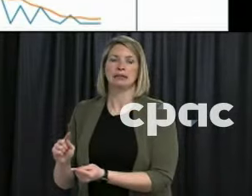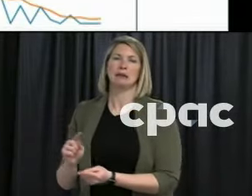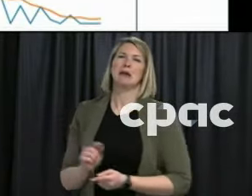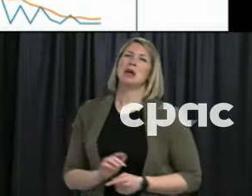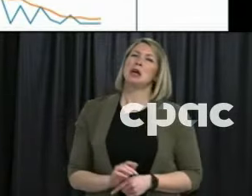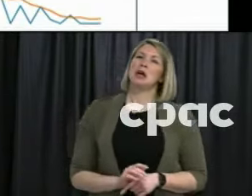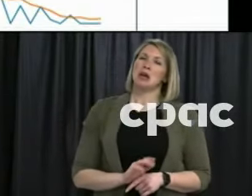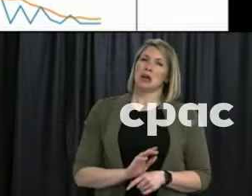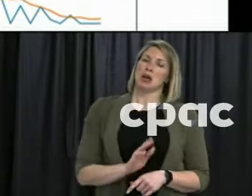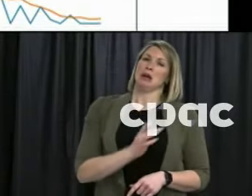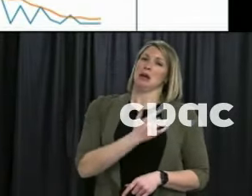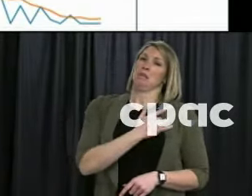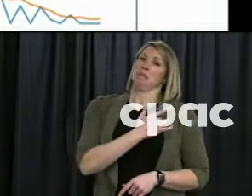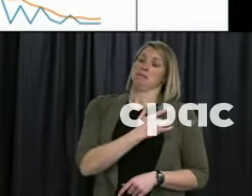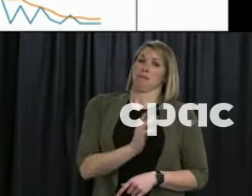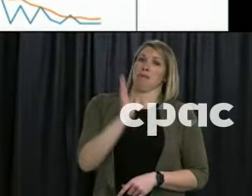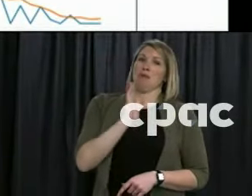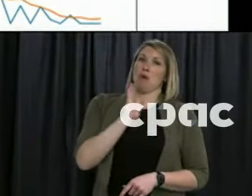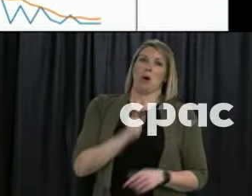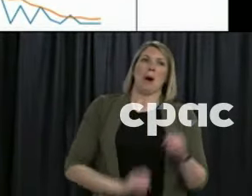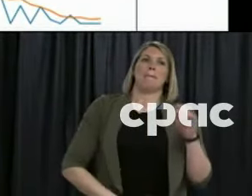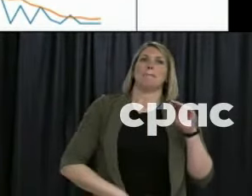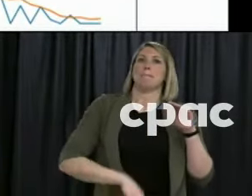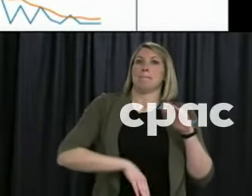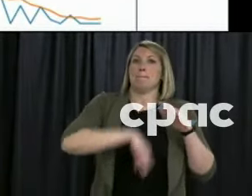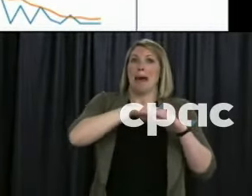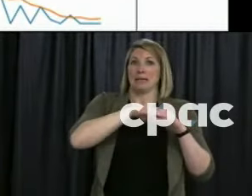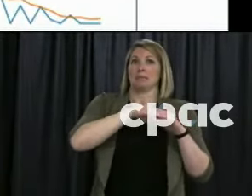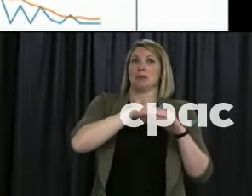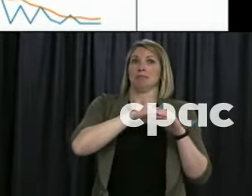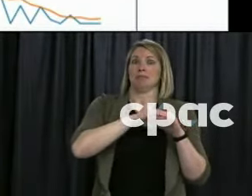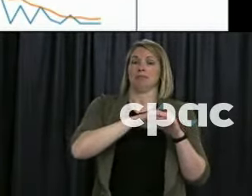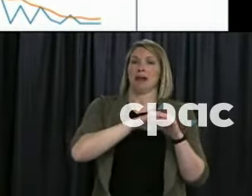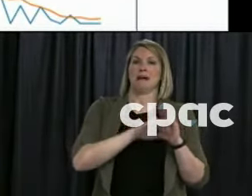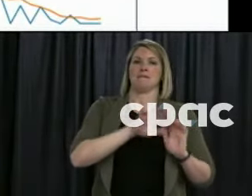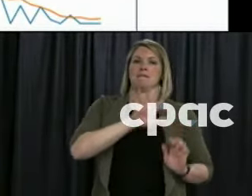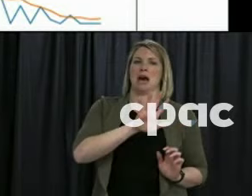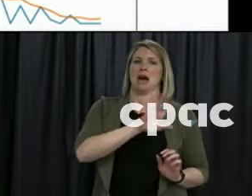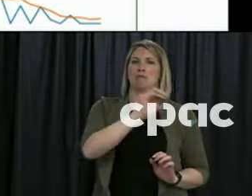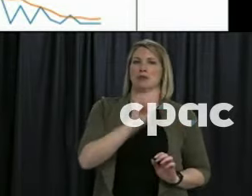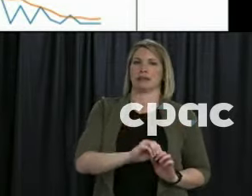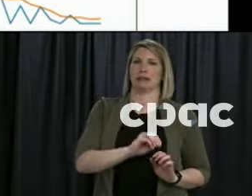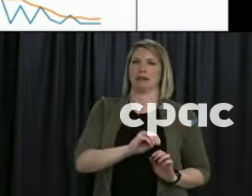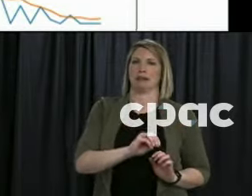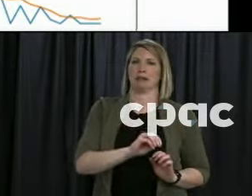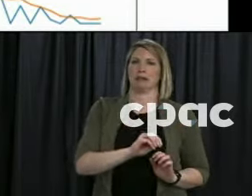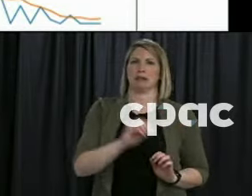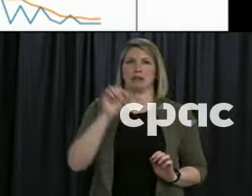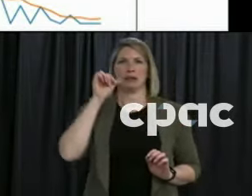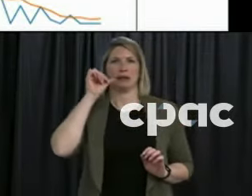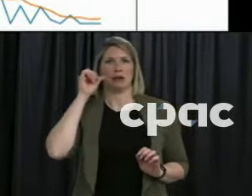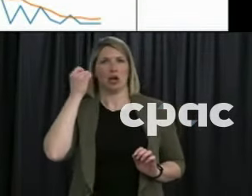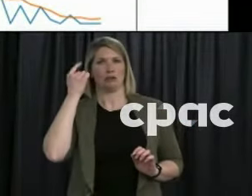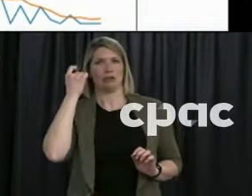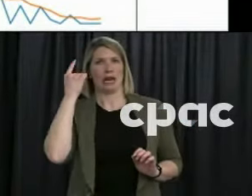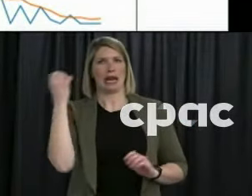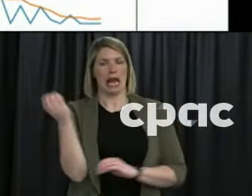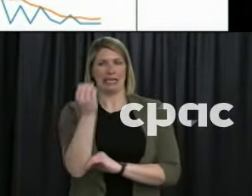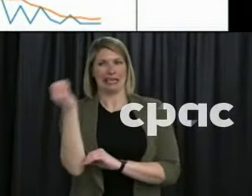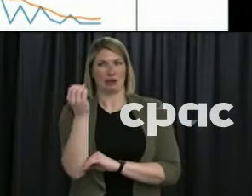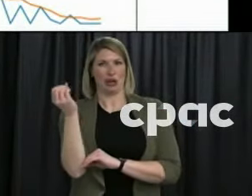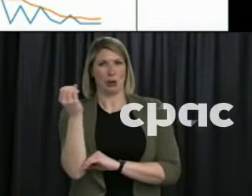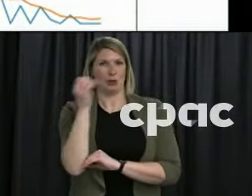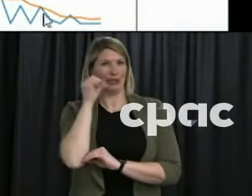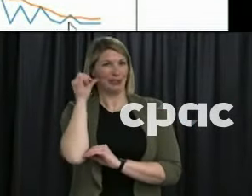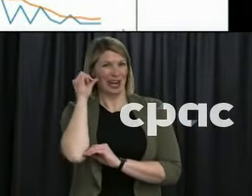5%. And just to give you an idea, though, in perspective, Ontario yesterday was 4%. But we've been able to